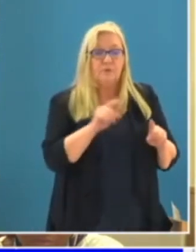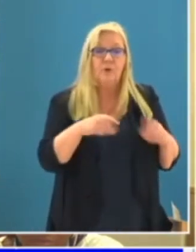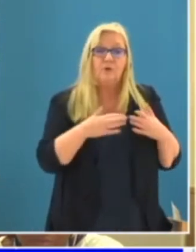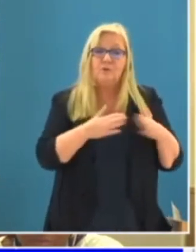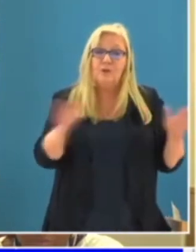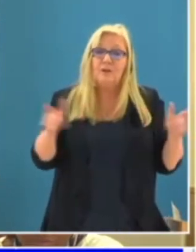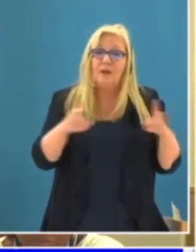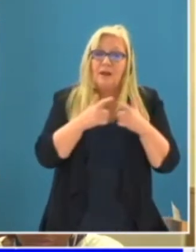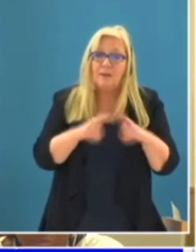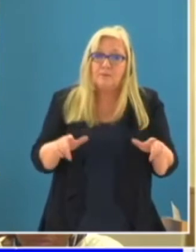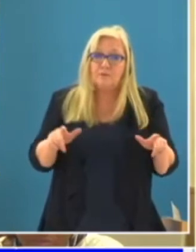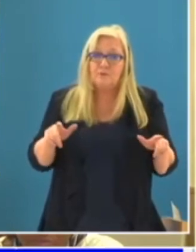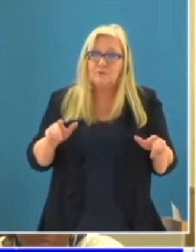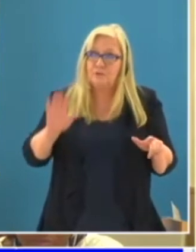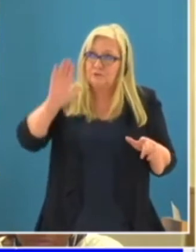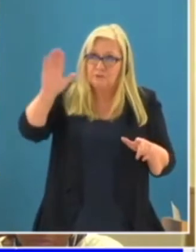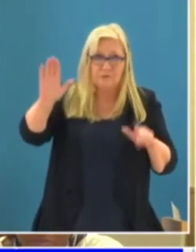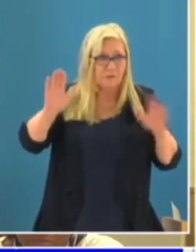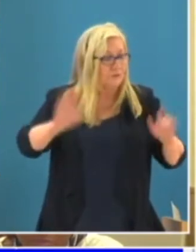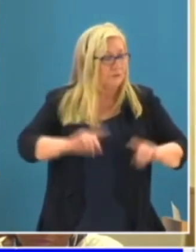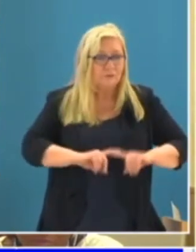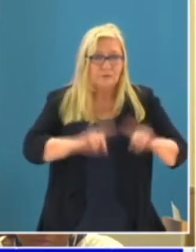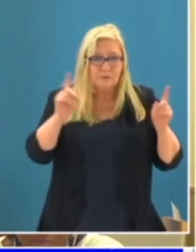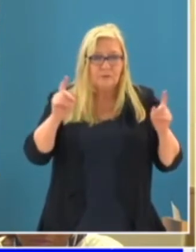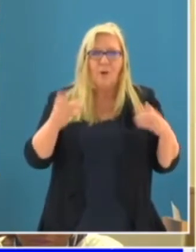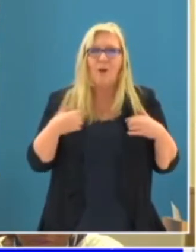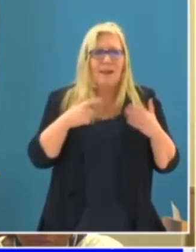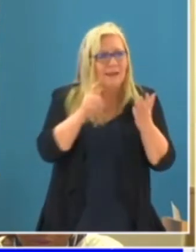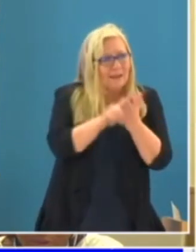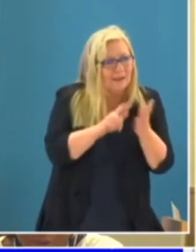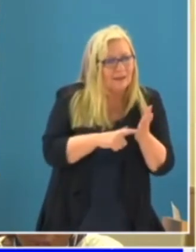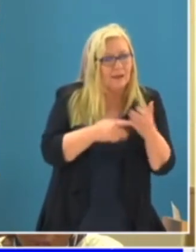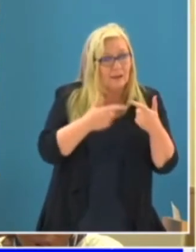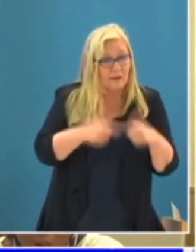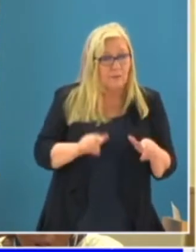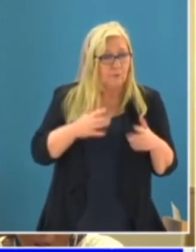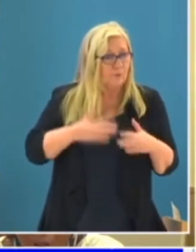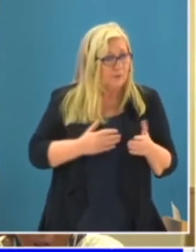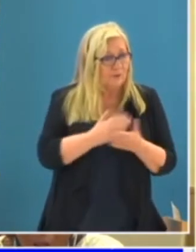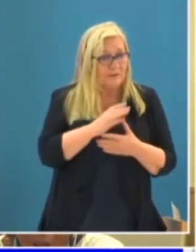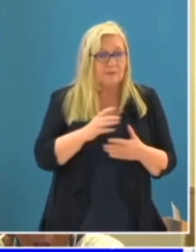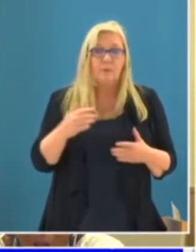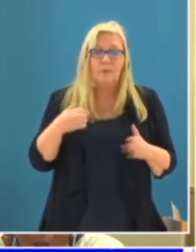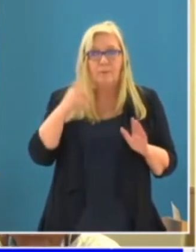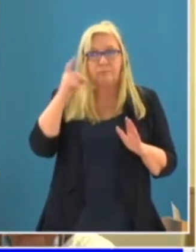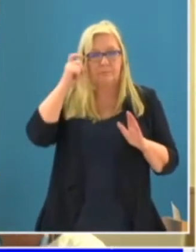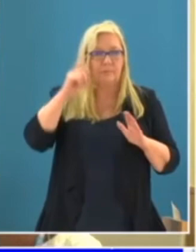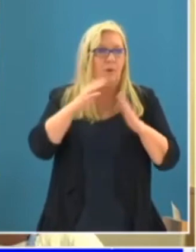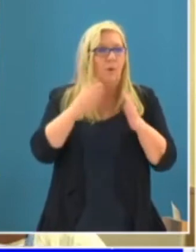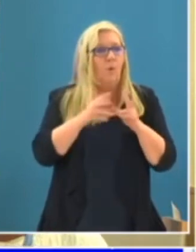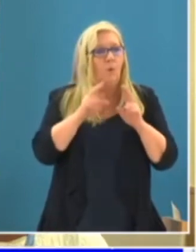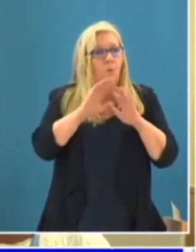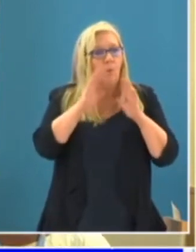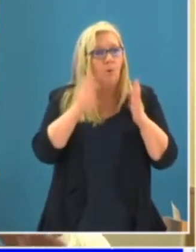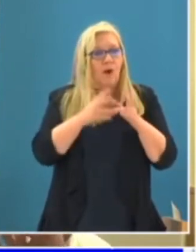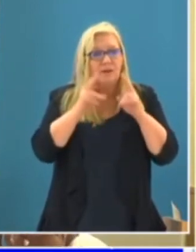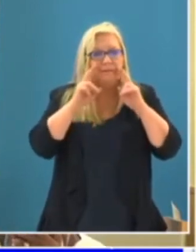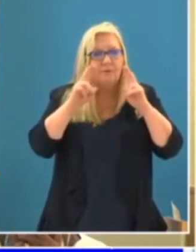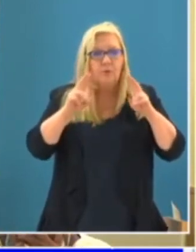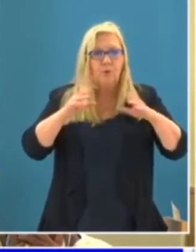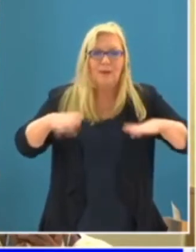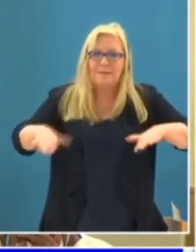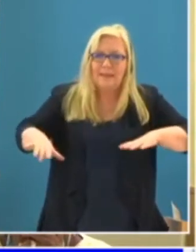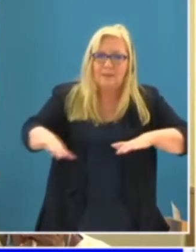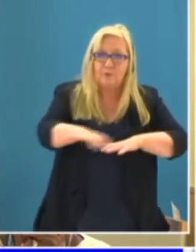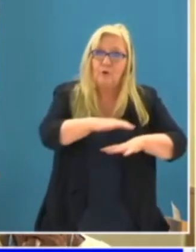of sustainable development or legalistic language of human rights. We started a project called World Views of Nature with a view to give them more